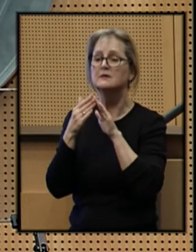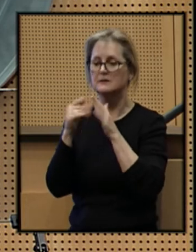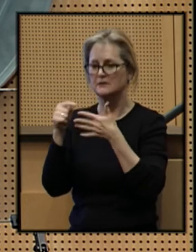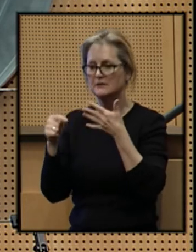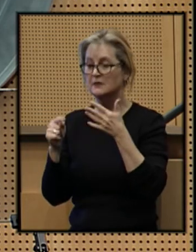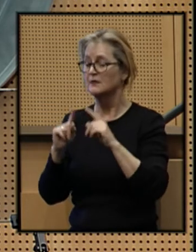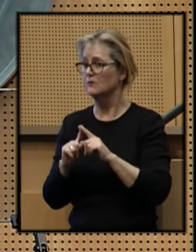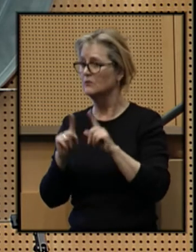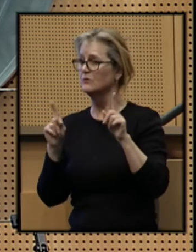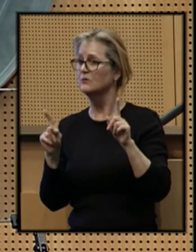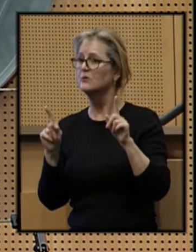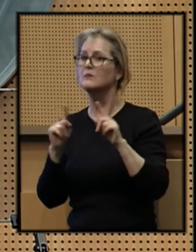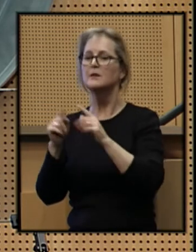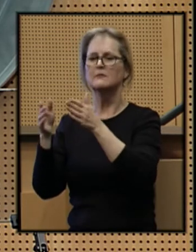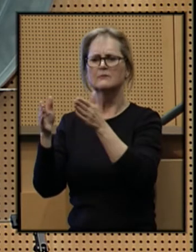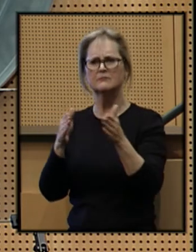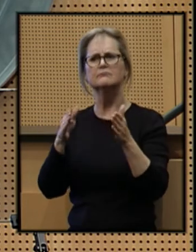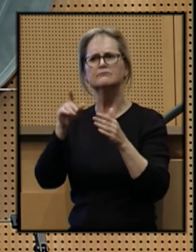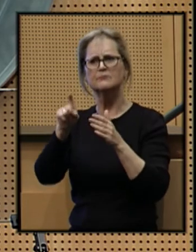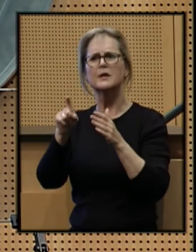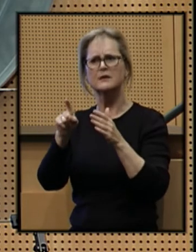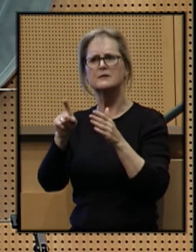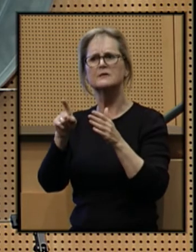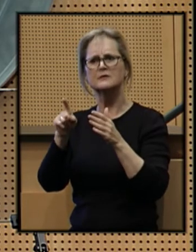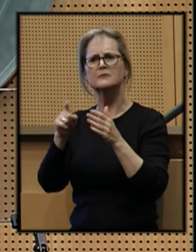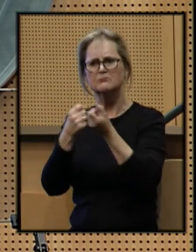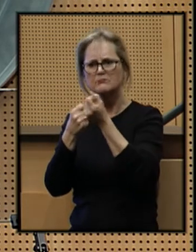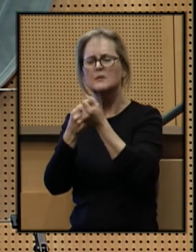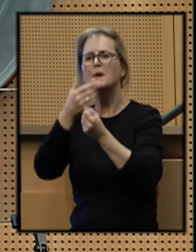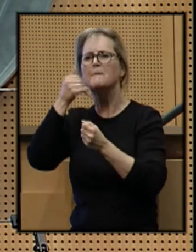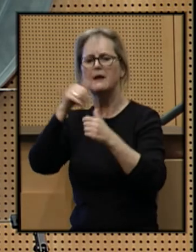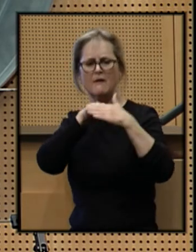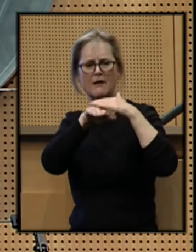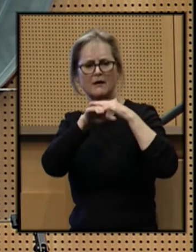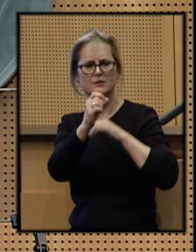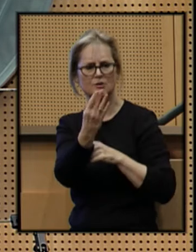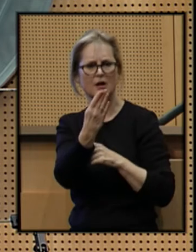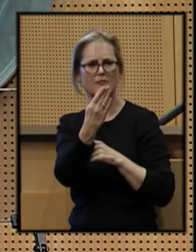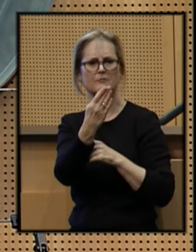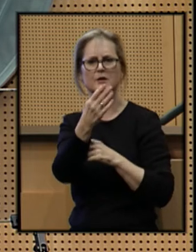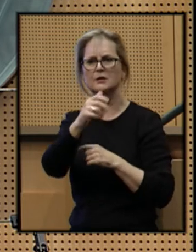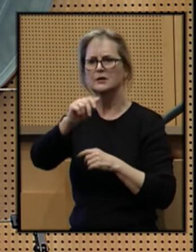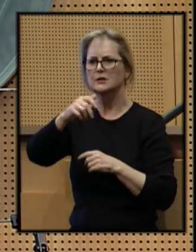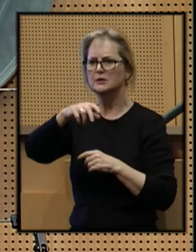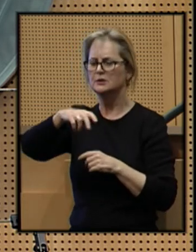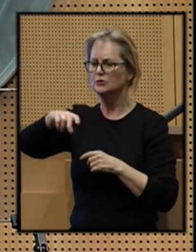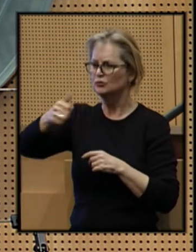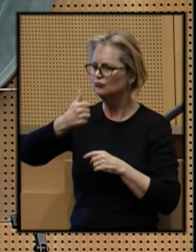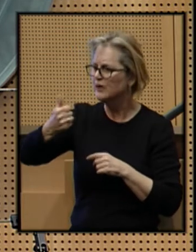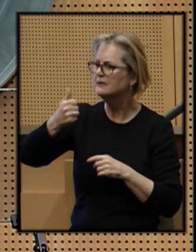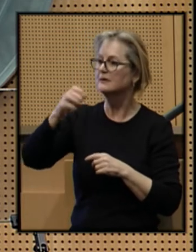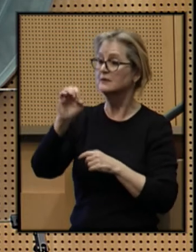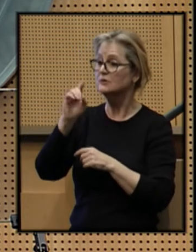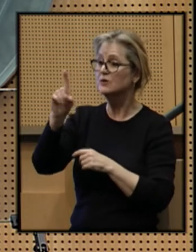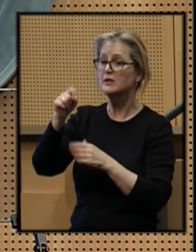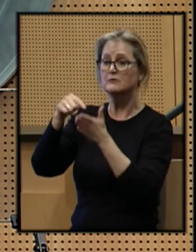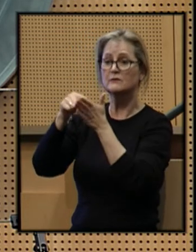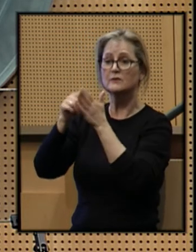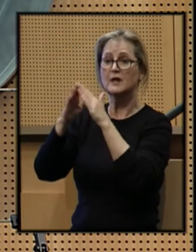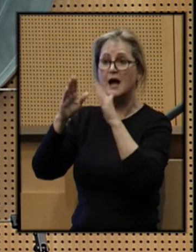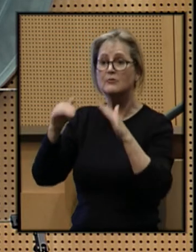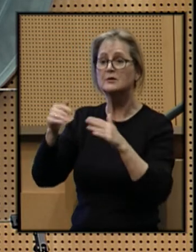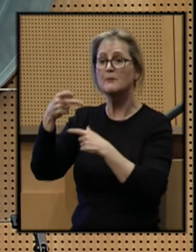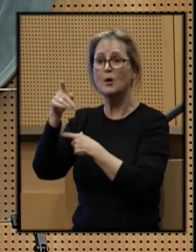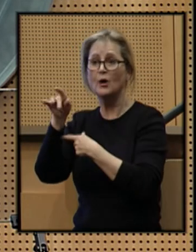However, the plan must promote better access to jobs, transit, education, affordable housing and